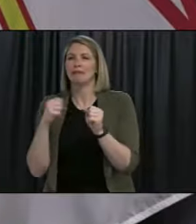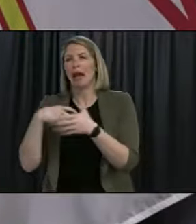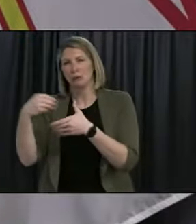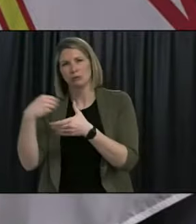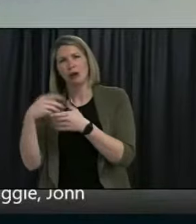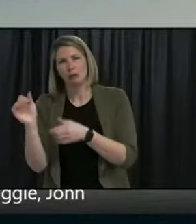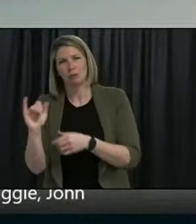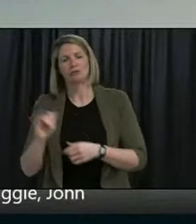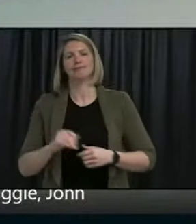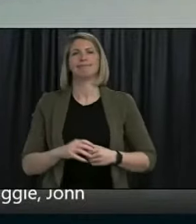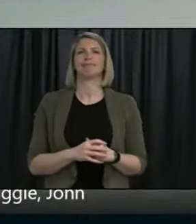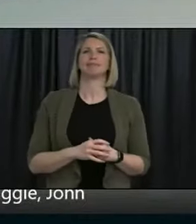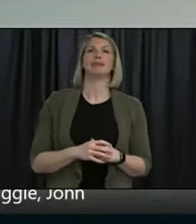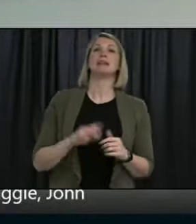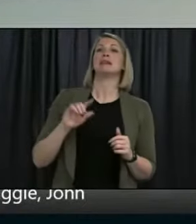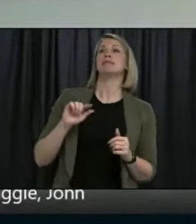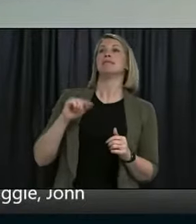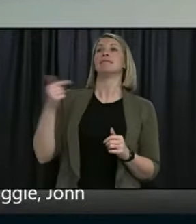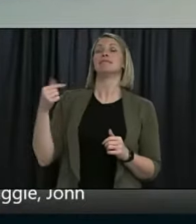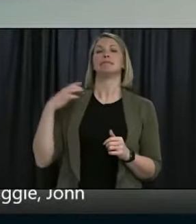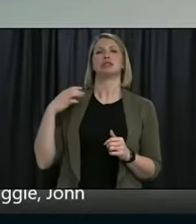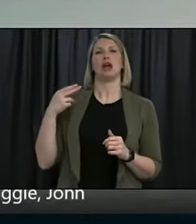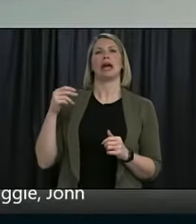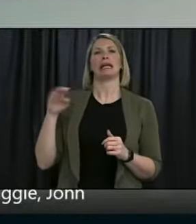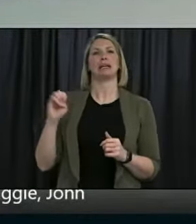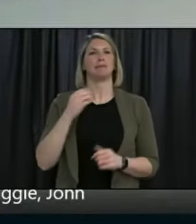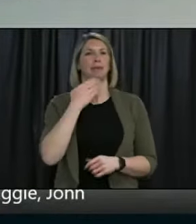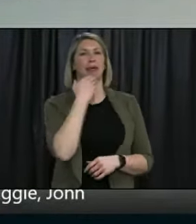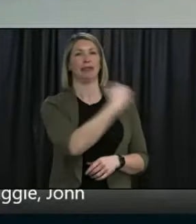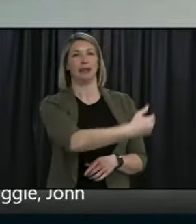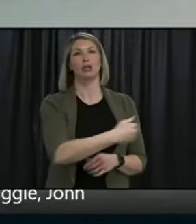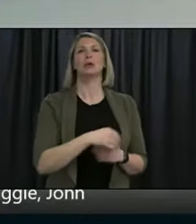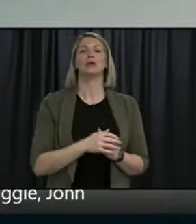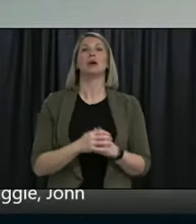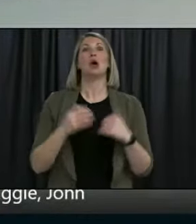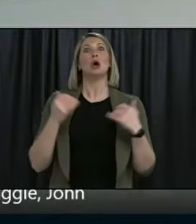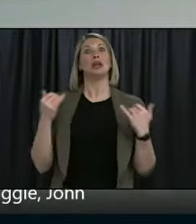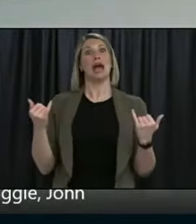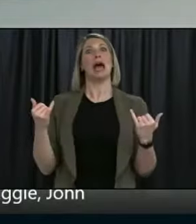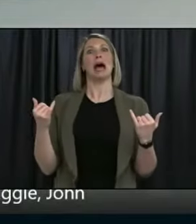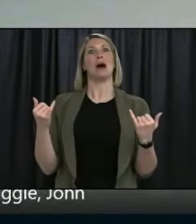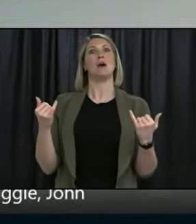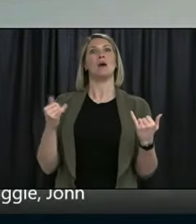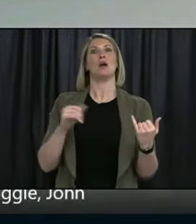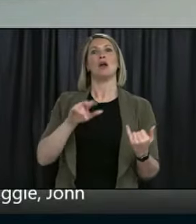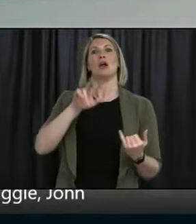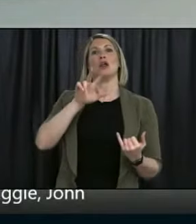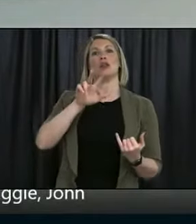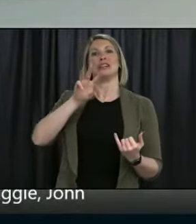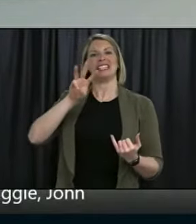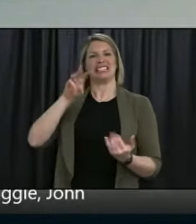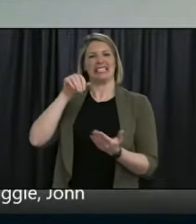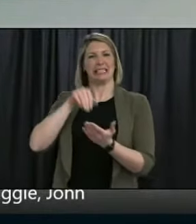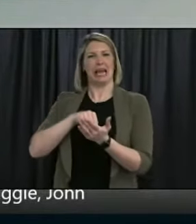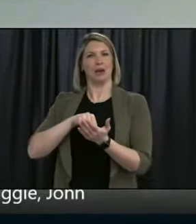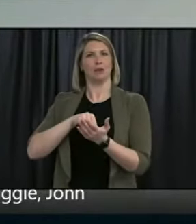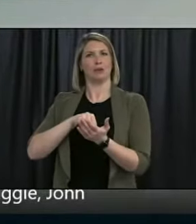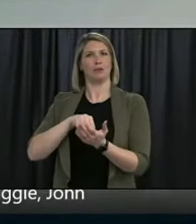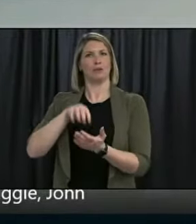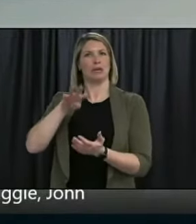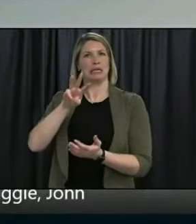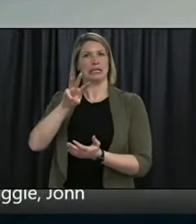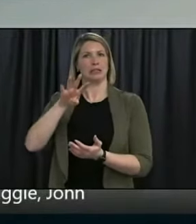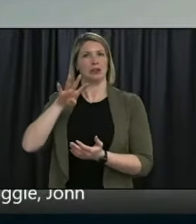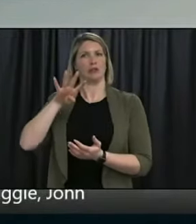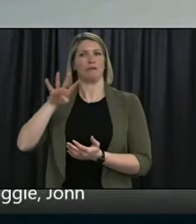Thank you very much, Premier. I usually start off with a number, so I'm going to give you one. It's,642. That's the number of